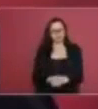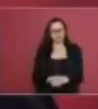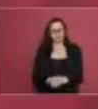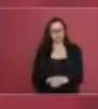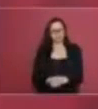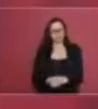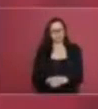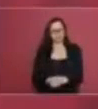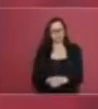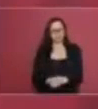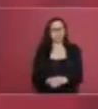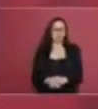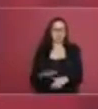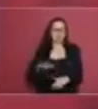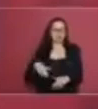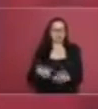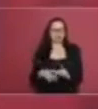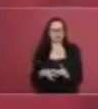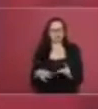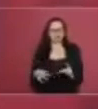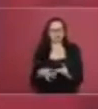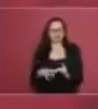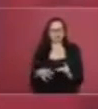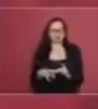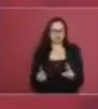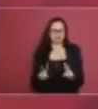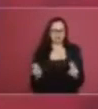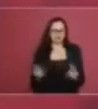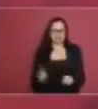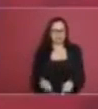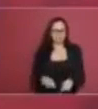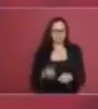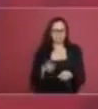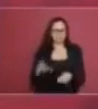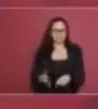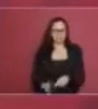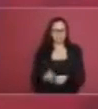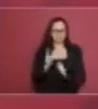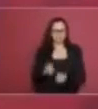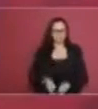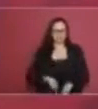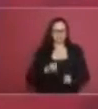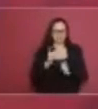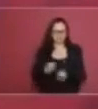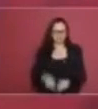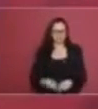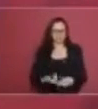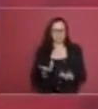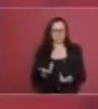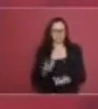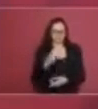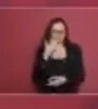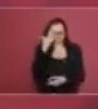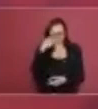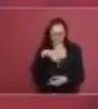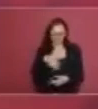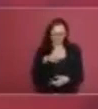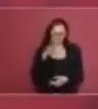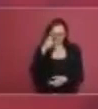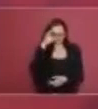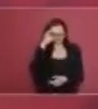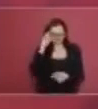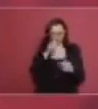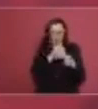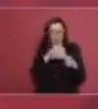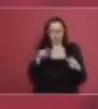here he is talking about how when you in the talking about um fishing people put out the